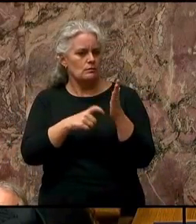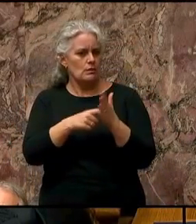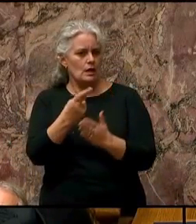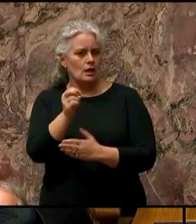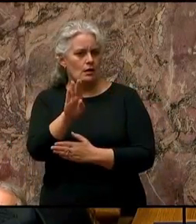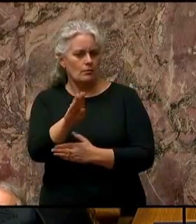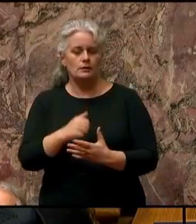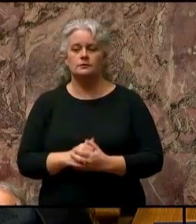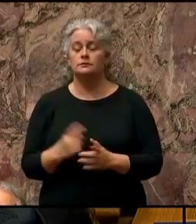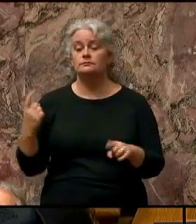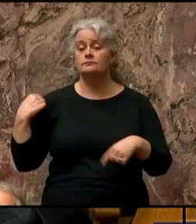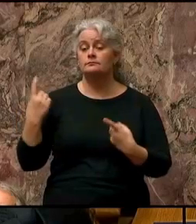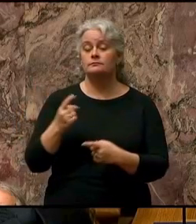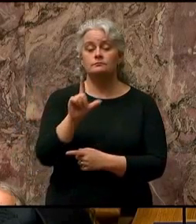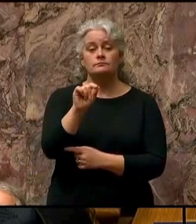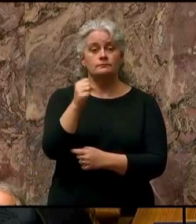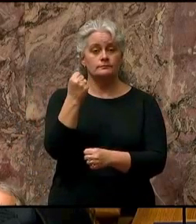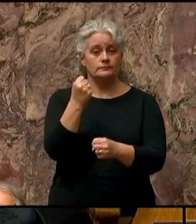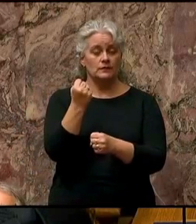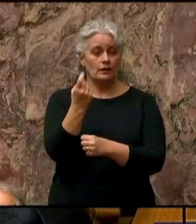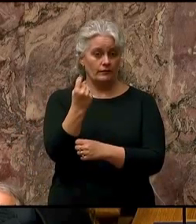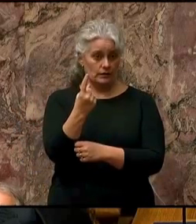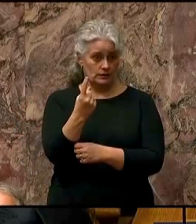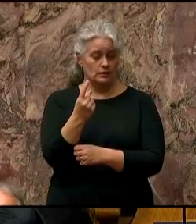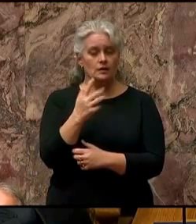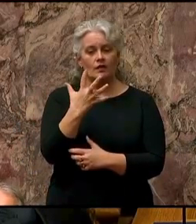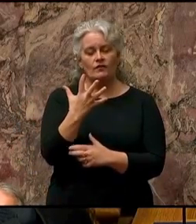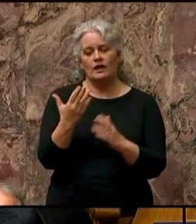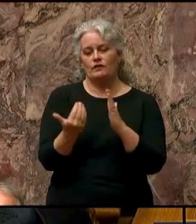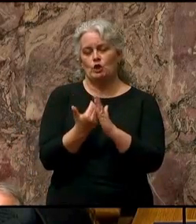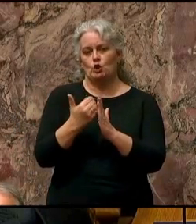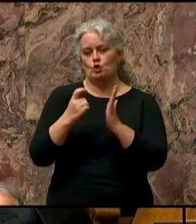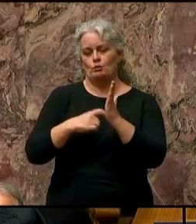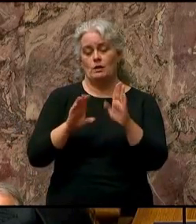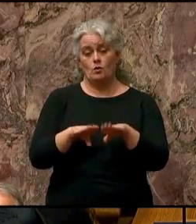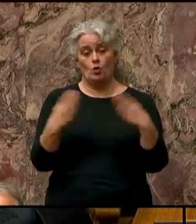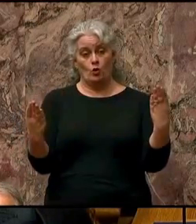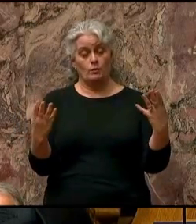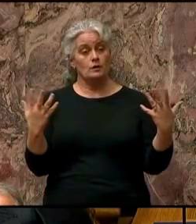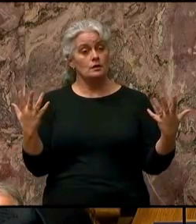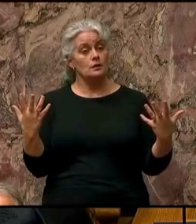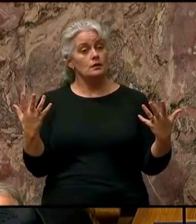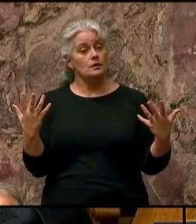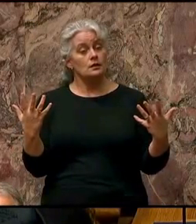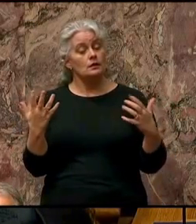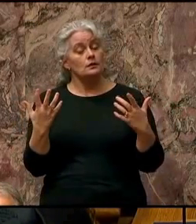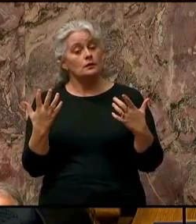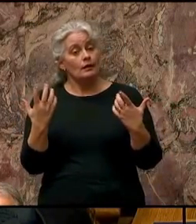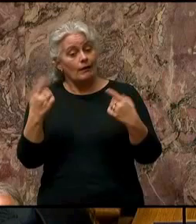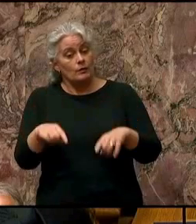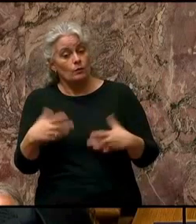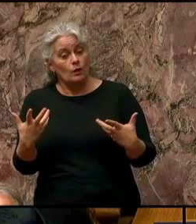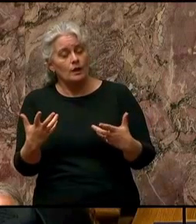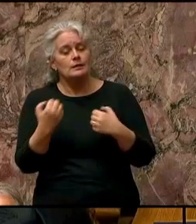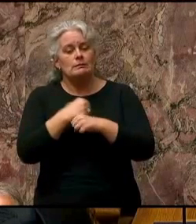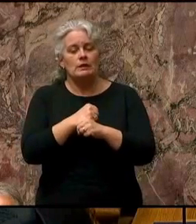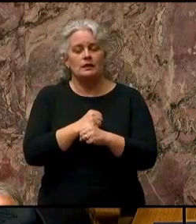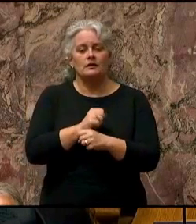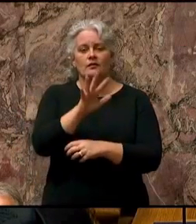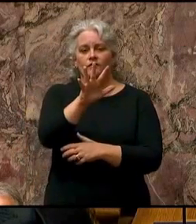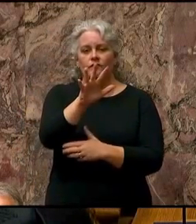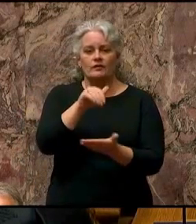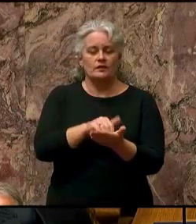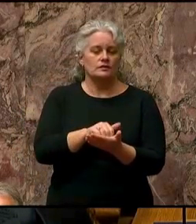Since 2011, five new mines have opened, creating over 1,300 new jobs,